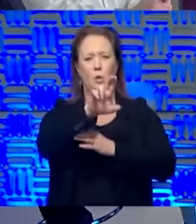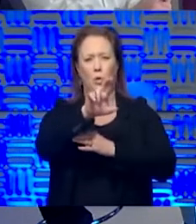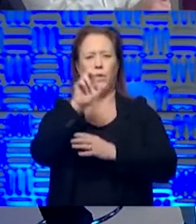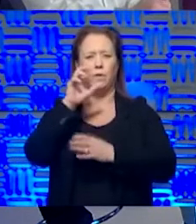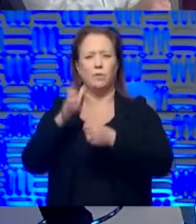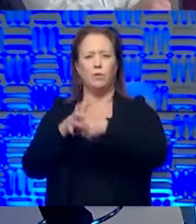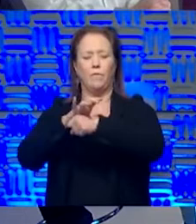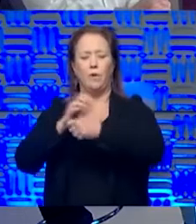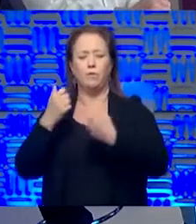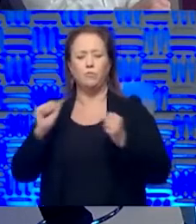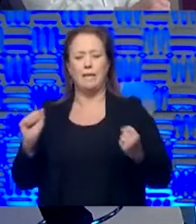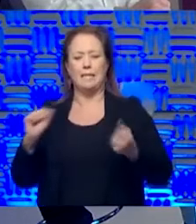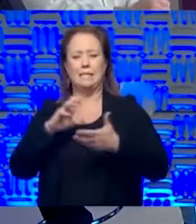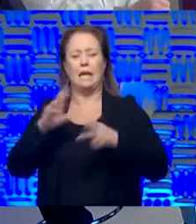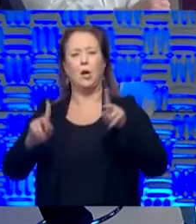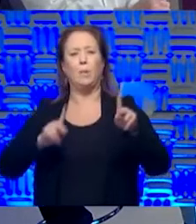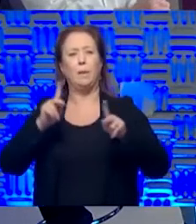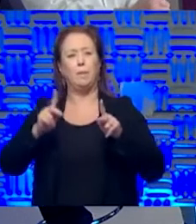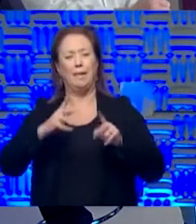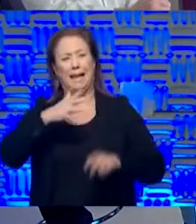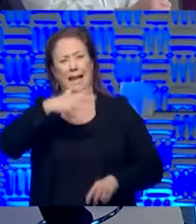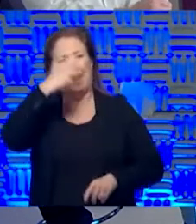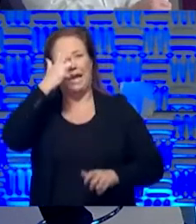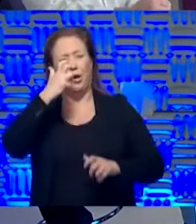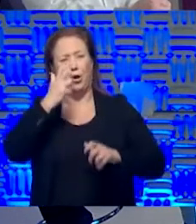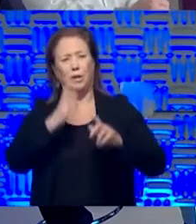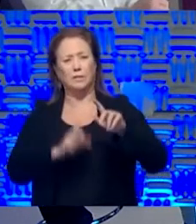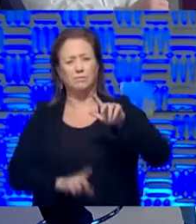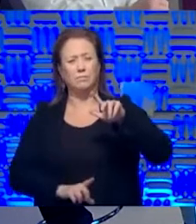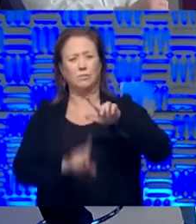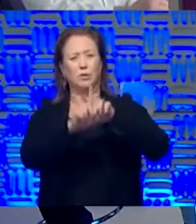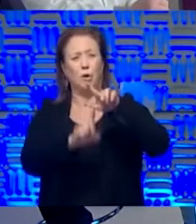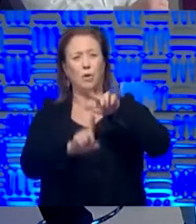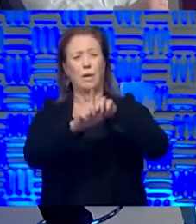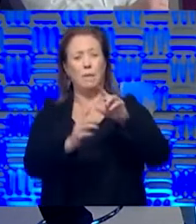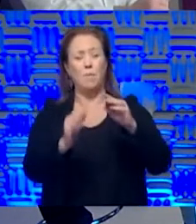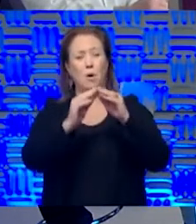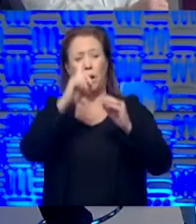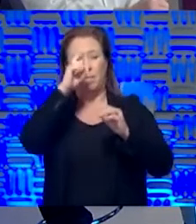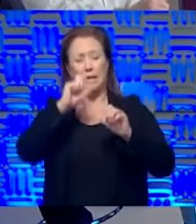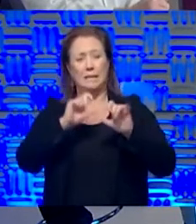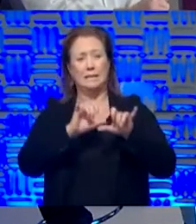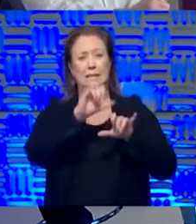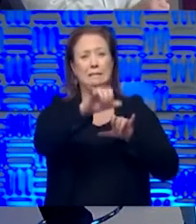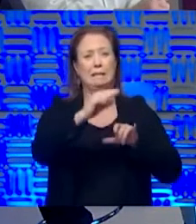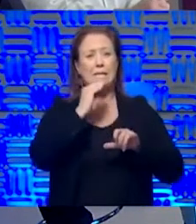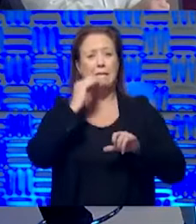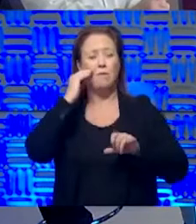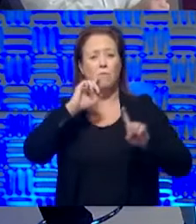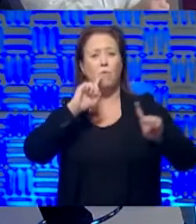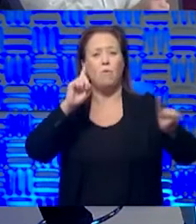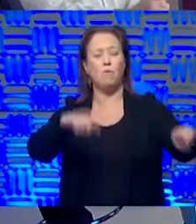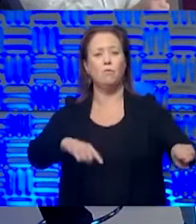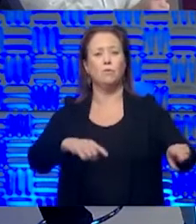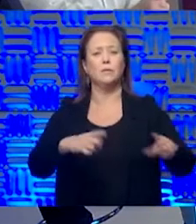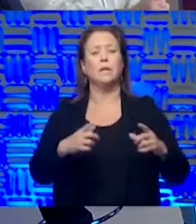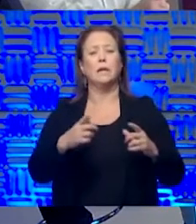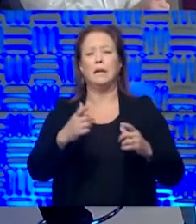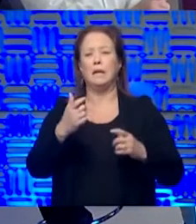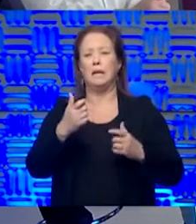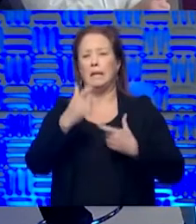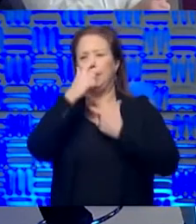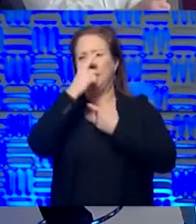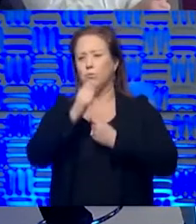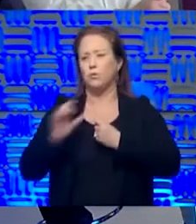They're just trying to scare people. I don't know if anger is ramping back up because stay at home orders are being pushed back, but I'm interested in, um, any of your